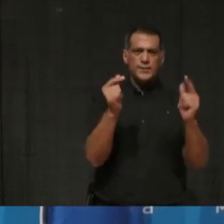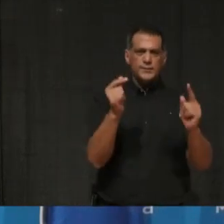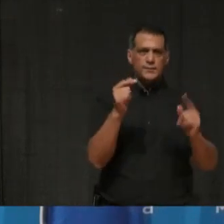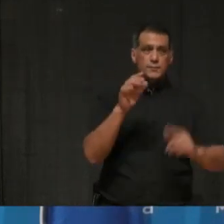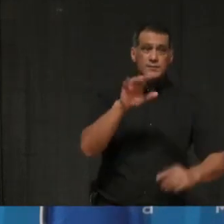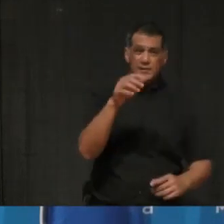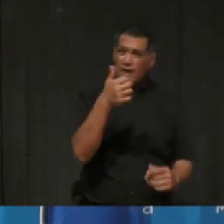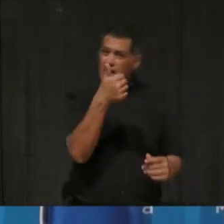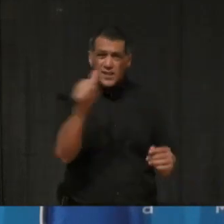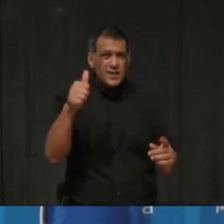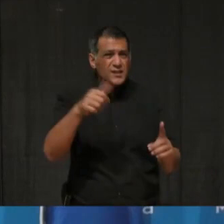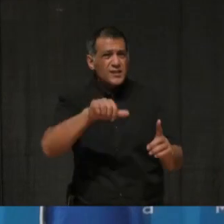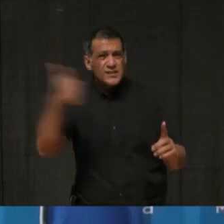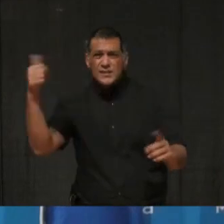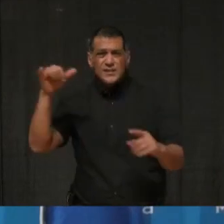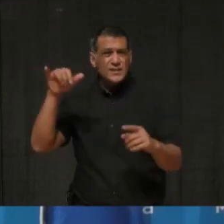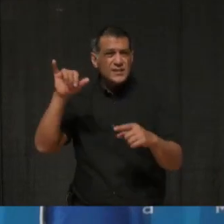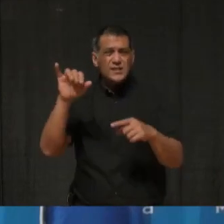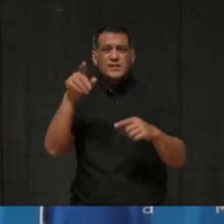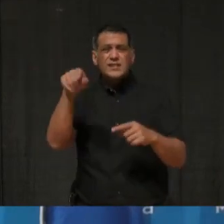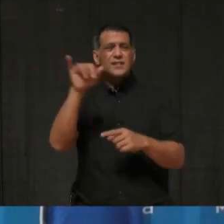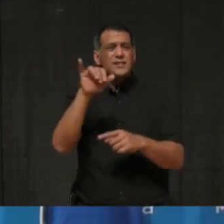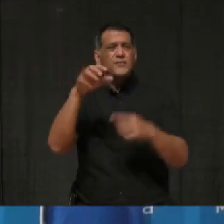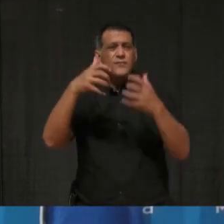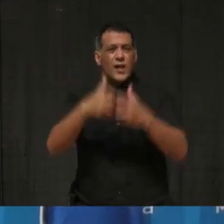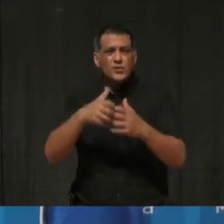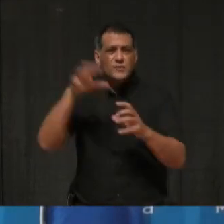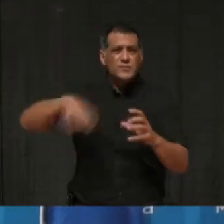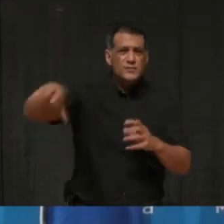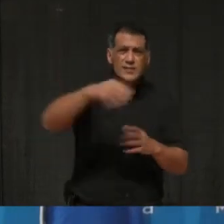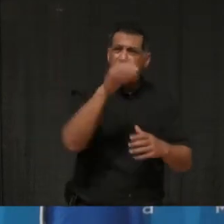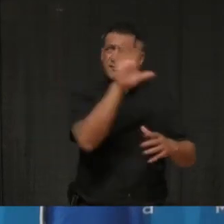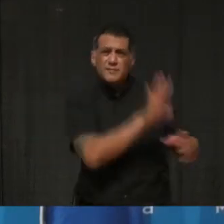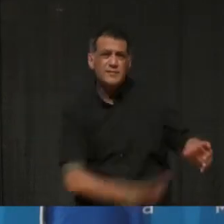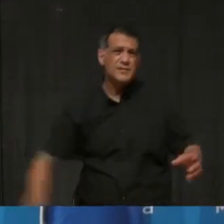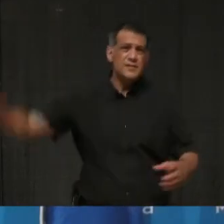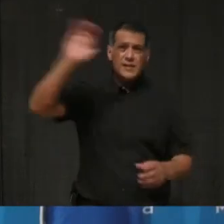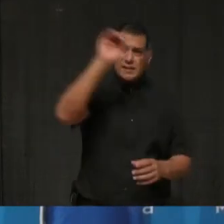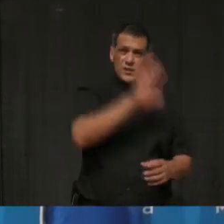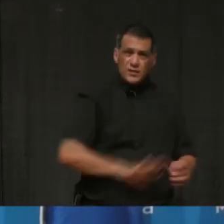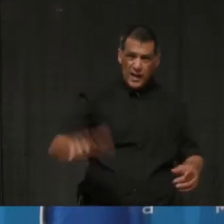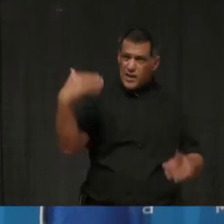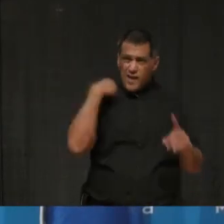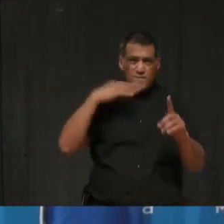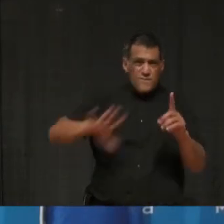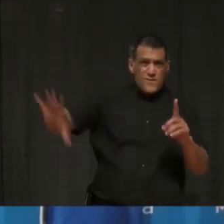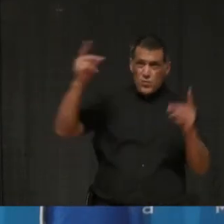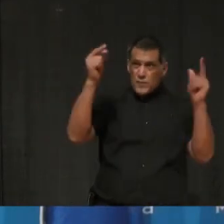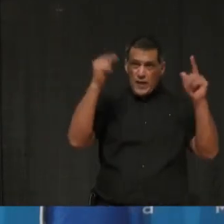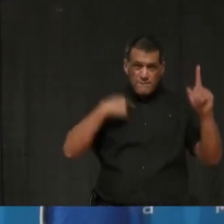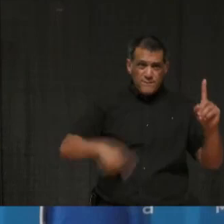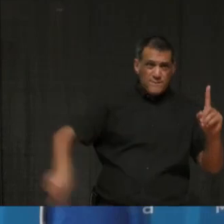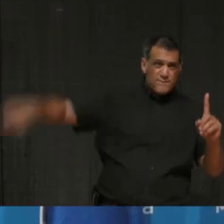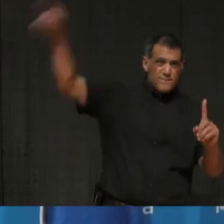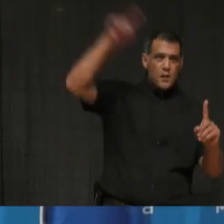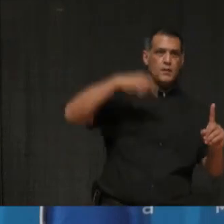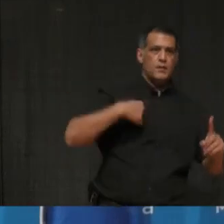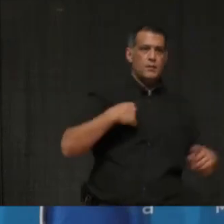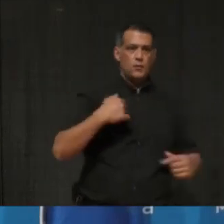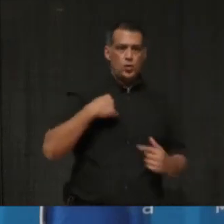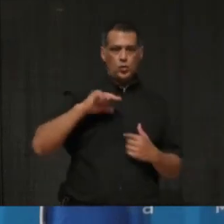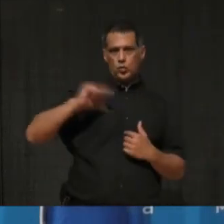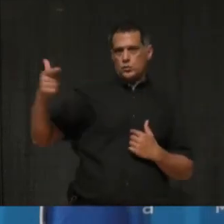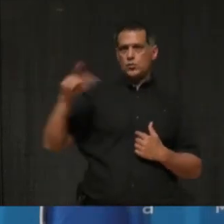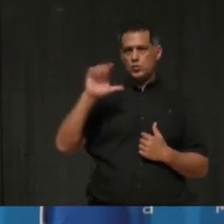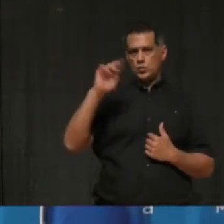settings at all in Mississauga and what the communication with the province has been on that front. You know what? I'm going to defer this to Dr. Lowe, but Vioza,